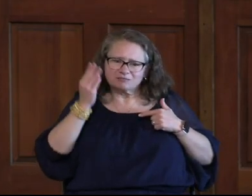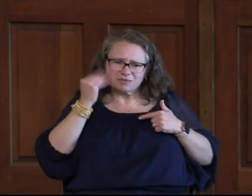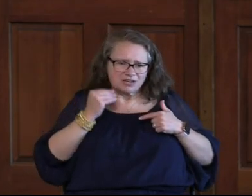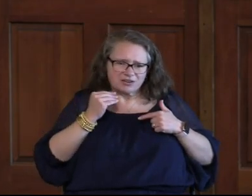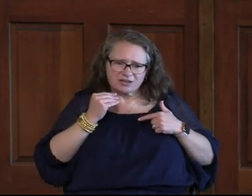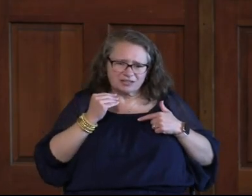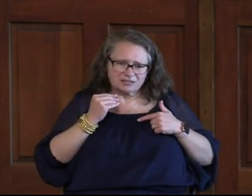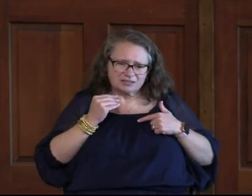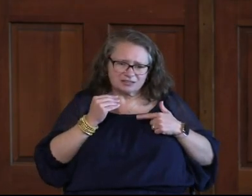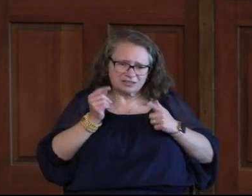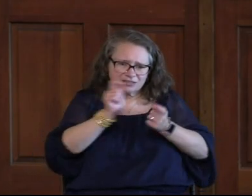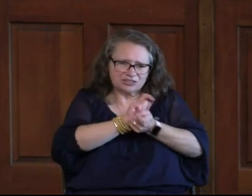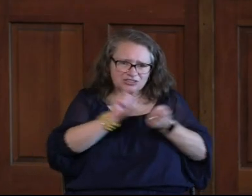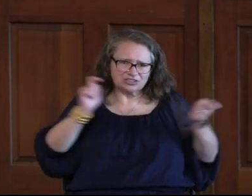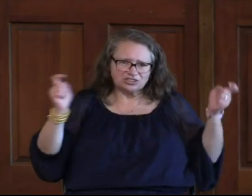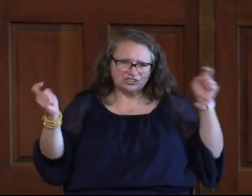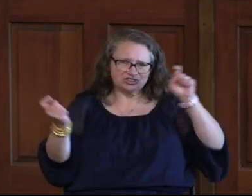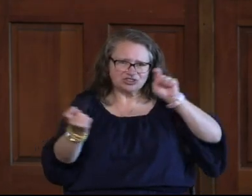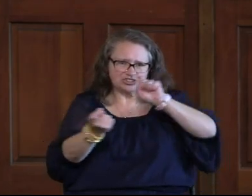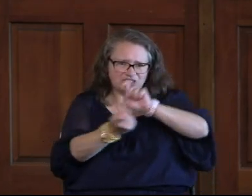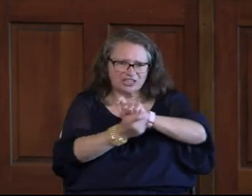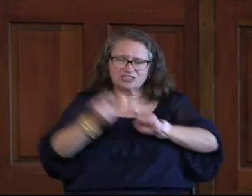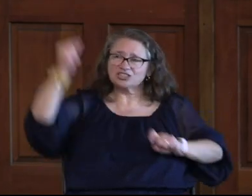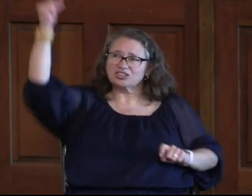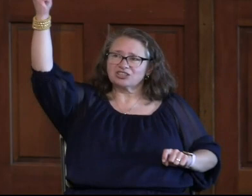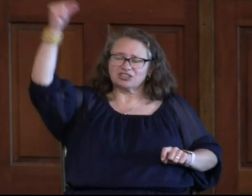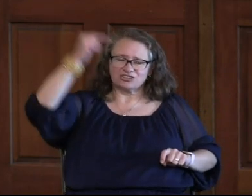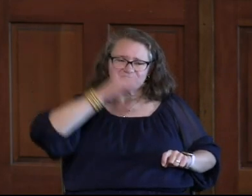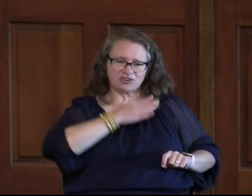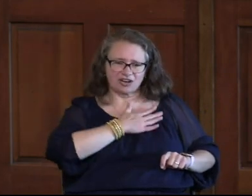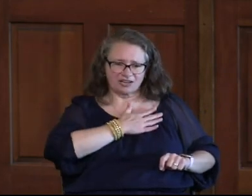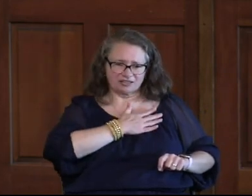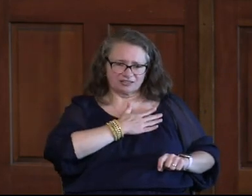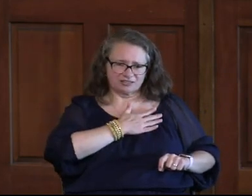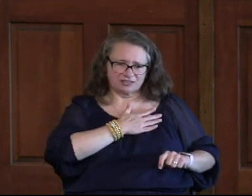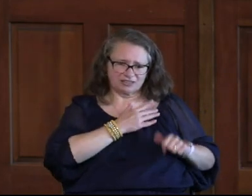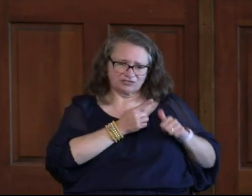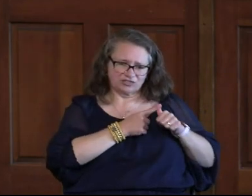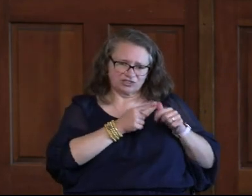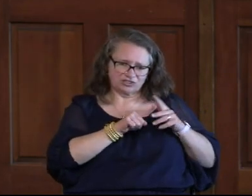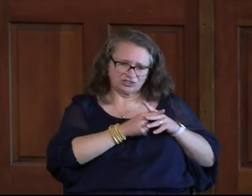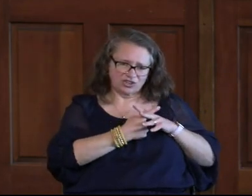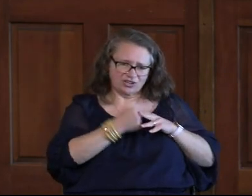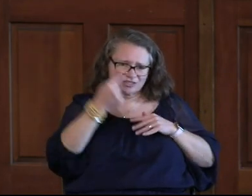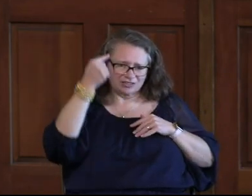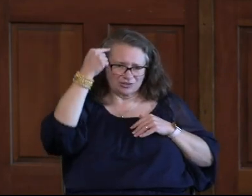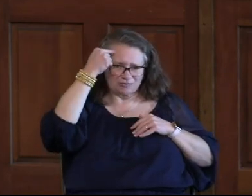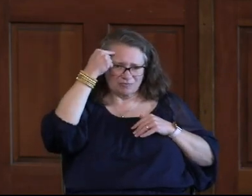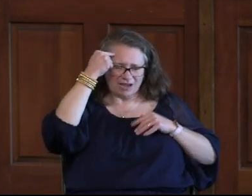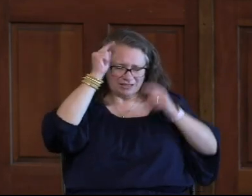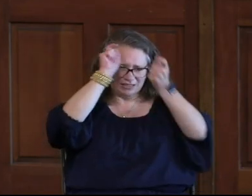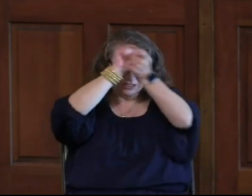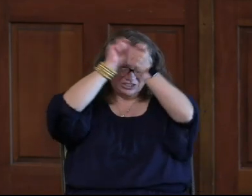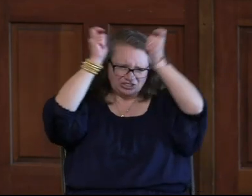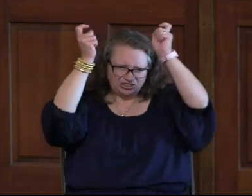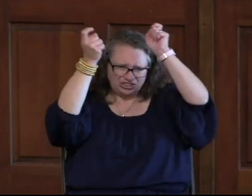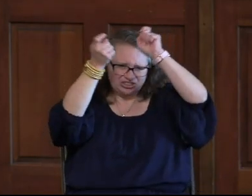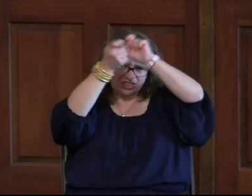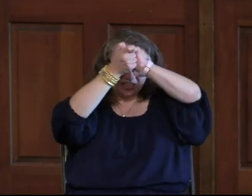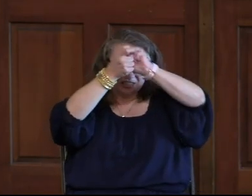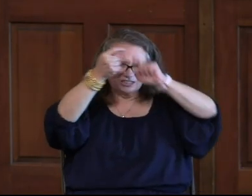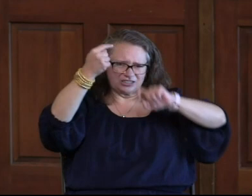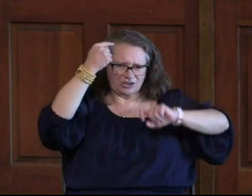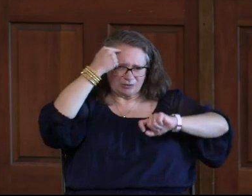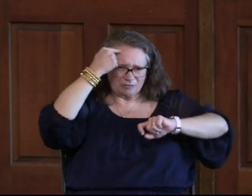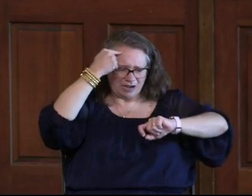Have talked About Is transforming Grace That all Starts with The mind Transforming Our minds I wanted To give